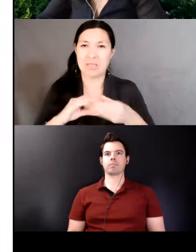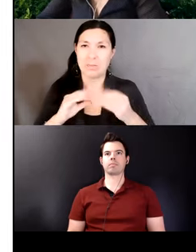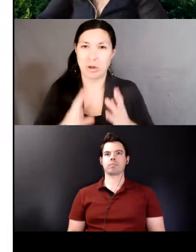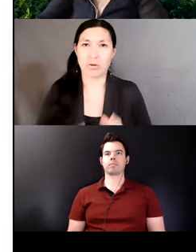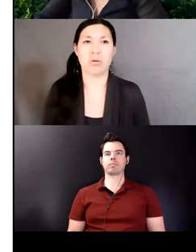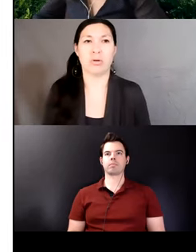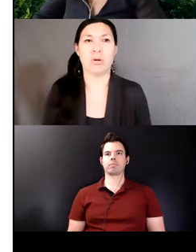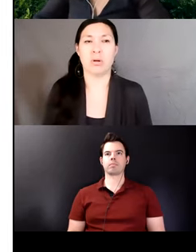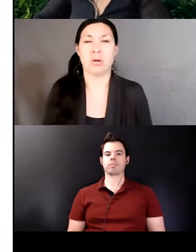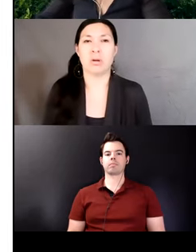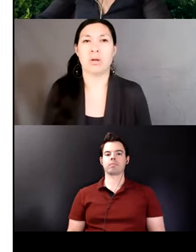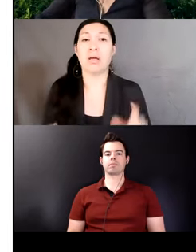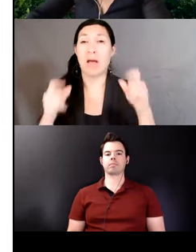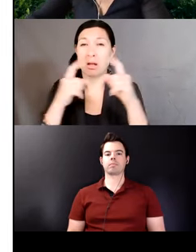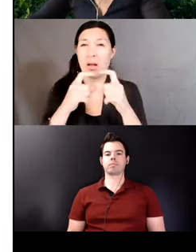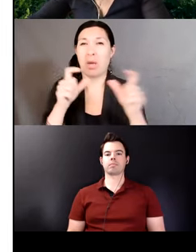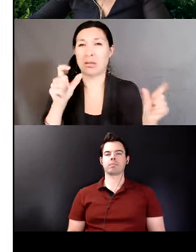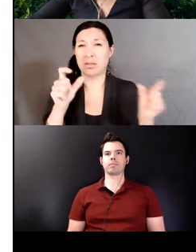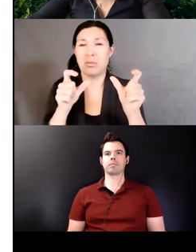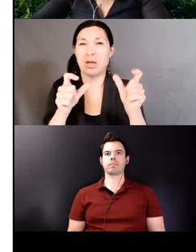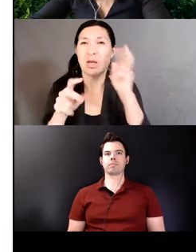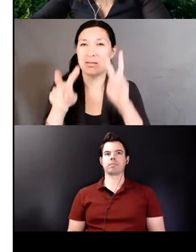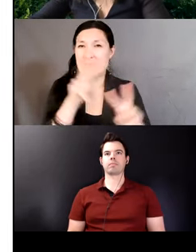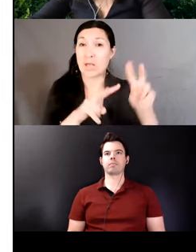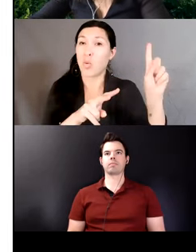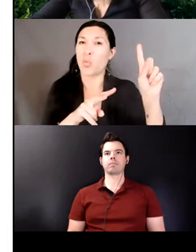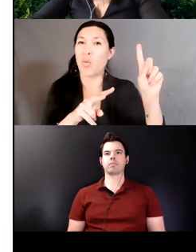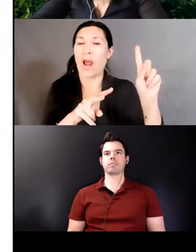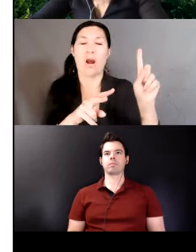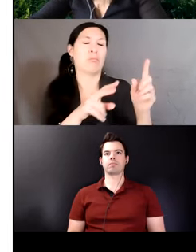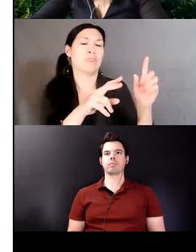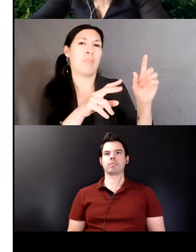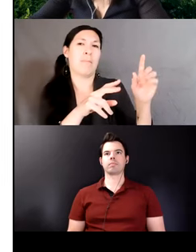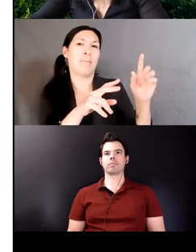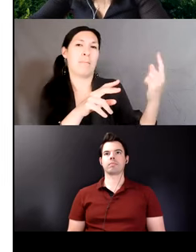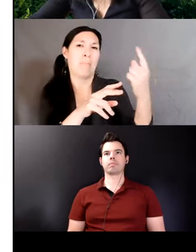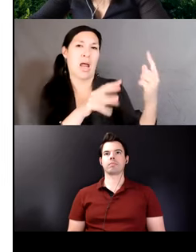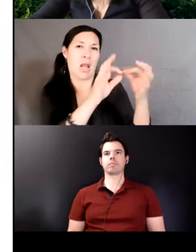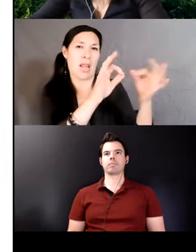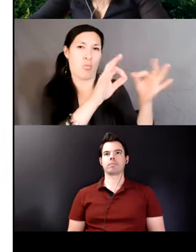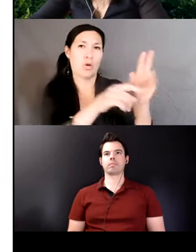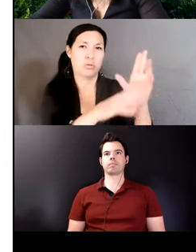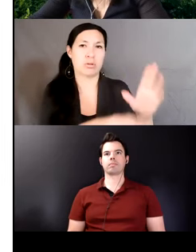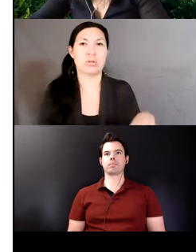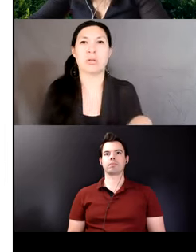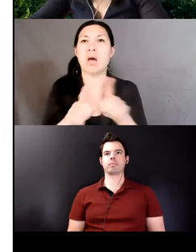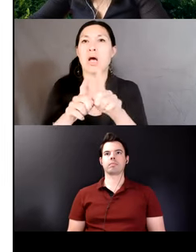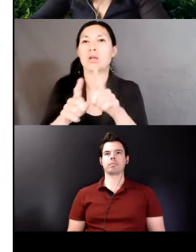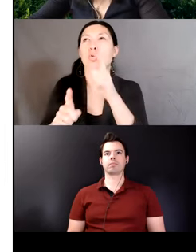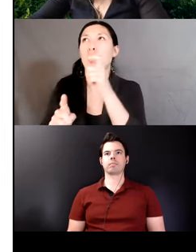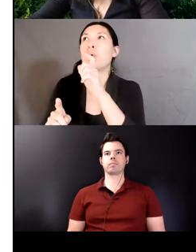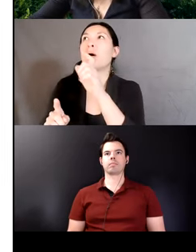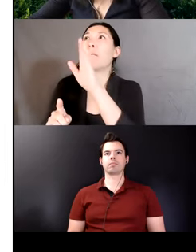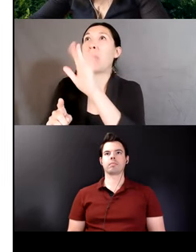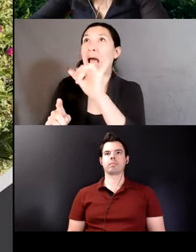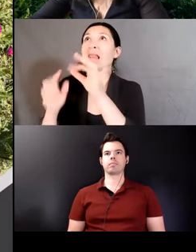this complex suffix is observed in the speech of monolinguals and also in the speech of bilinguals who